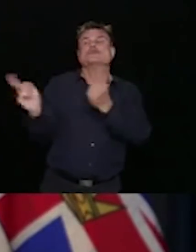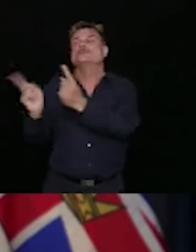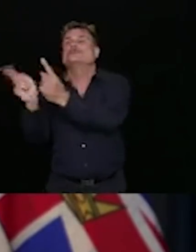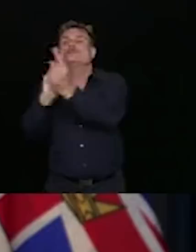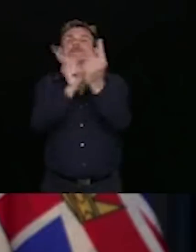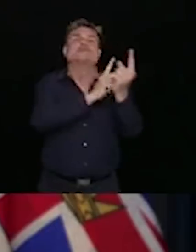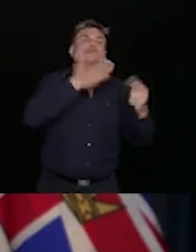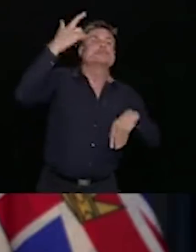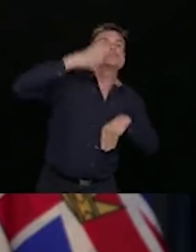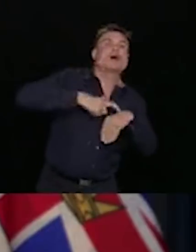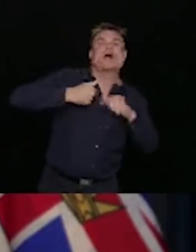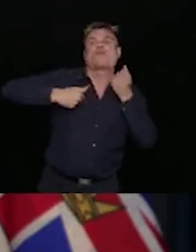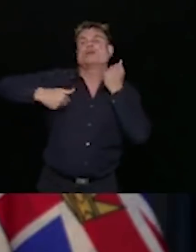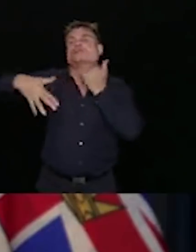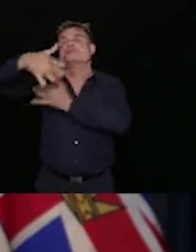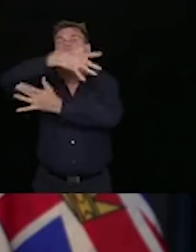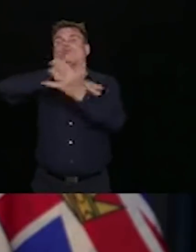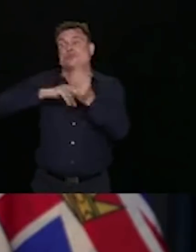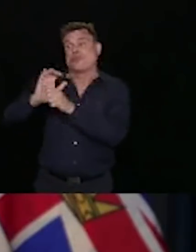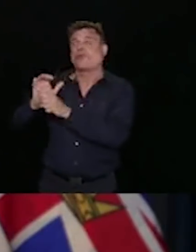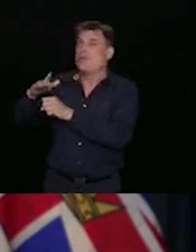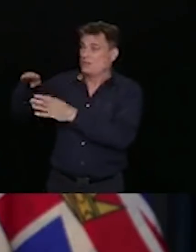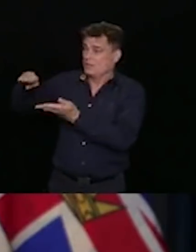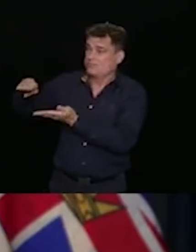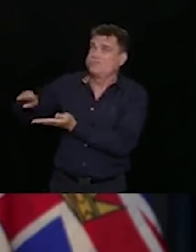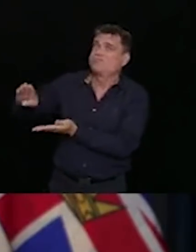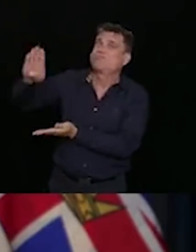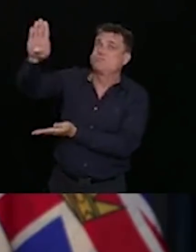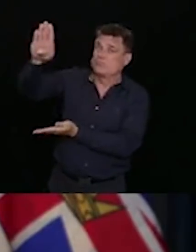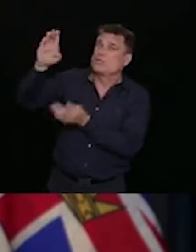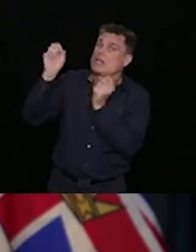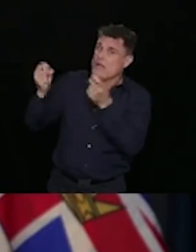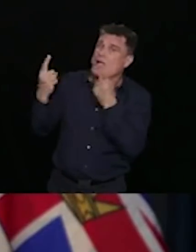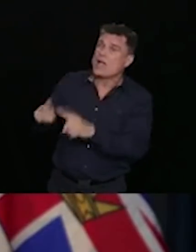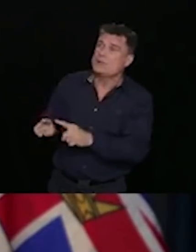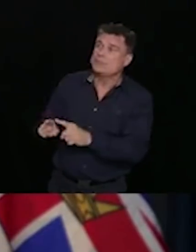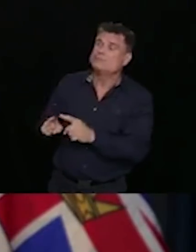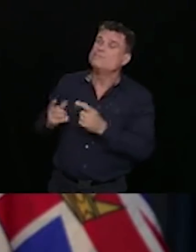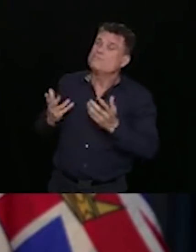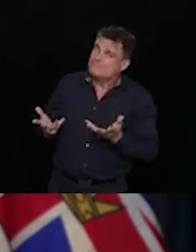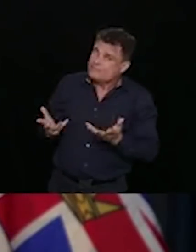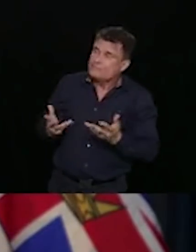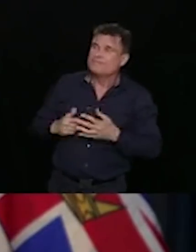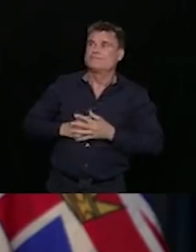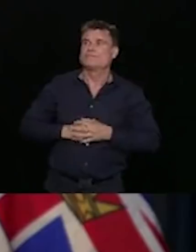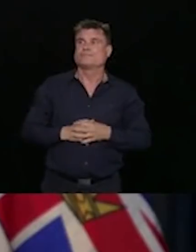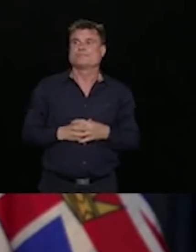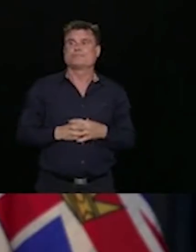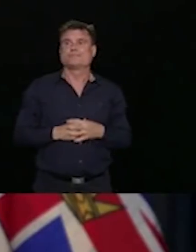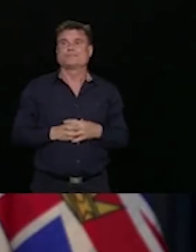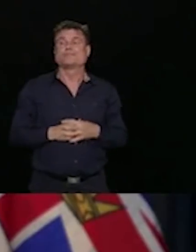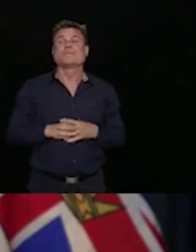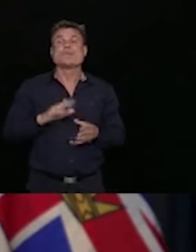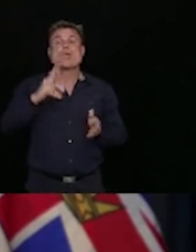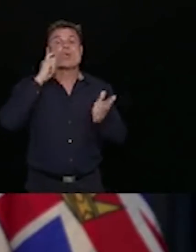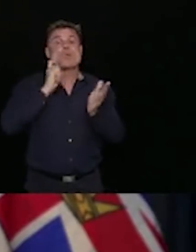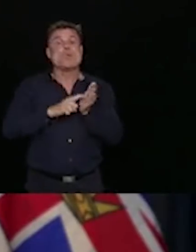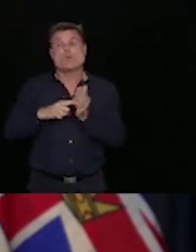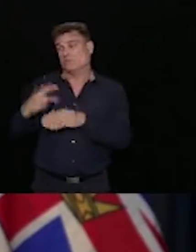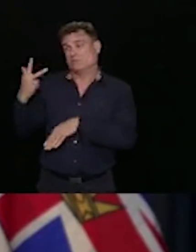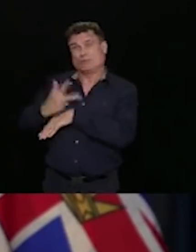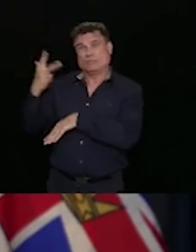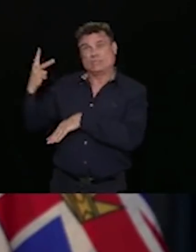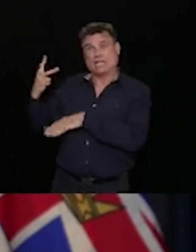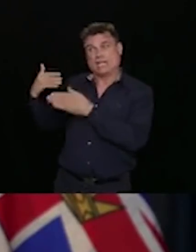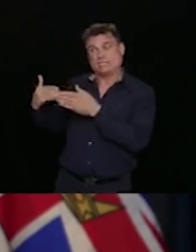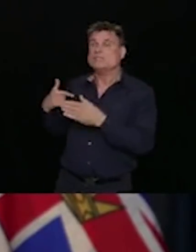You know, we must acknowledge that the number of new cases reported over the last three days is concerning. We have not